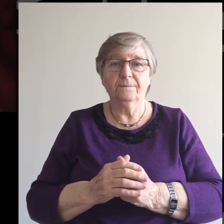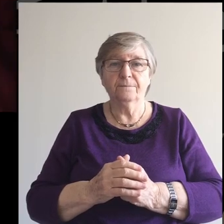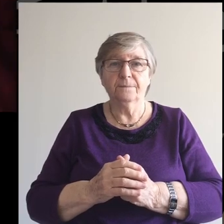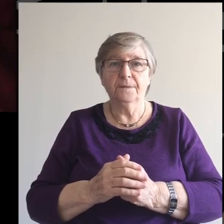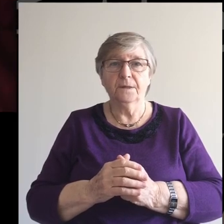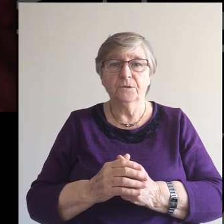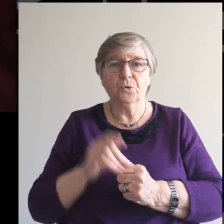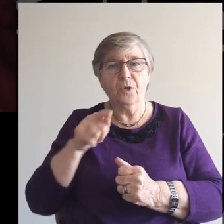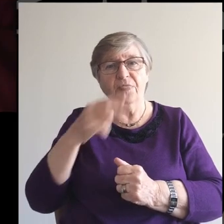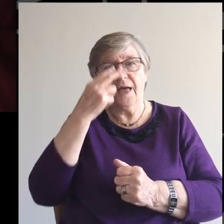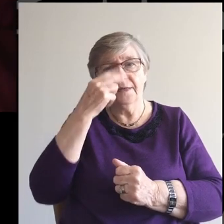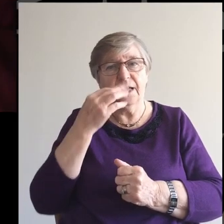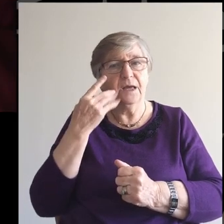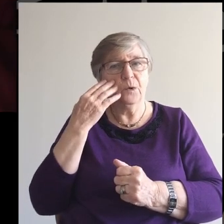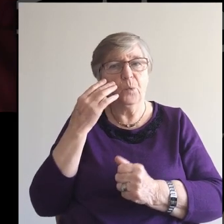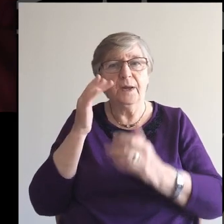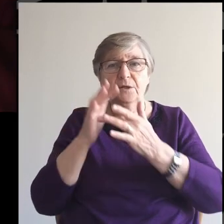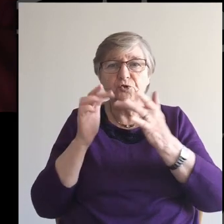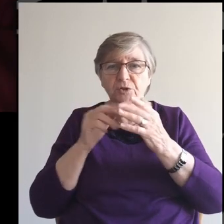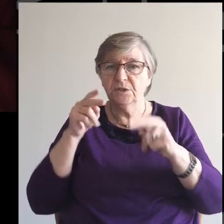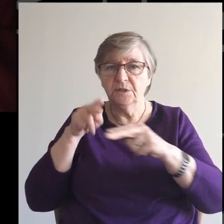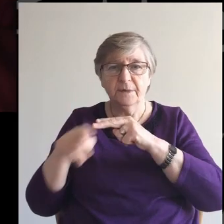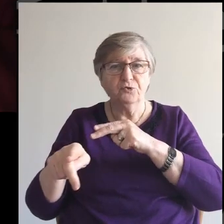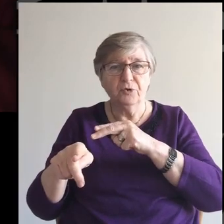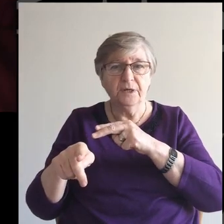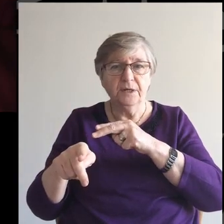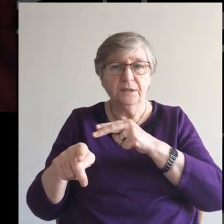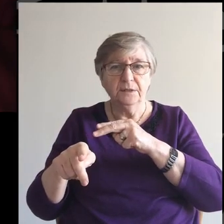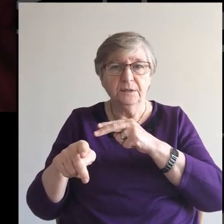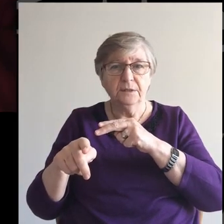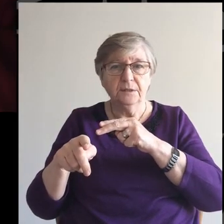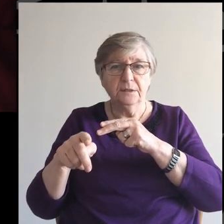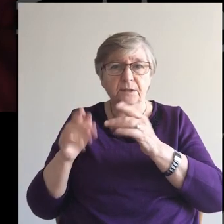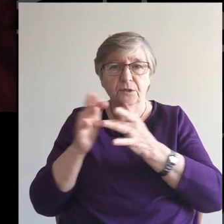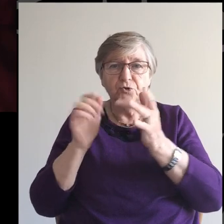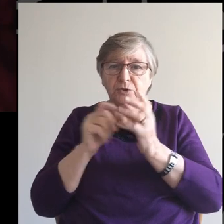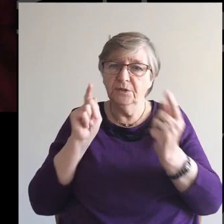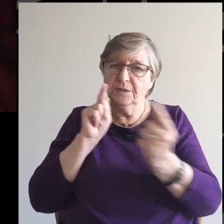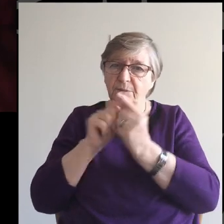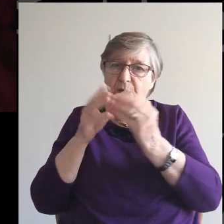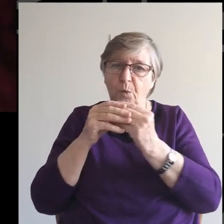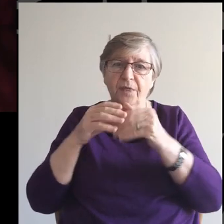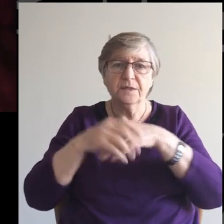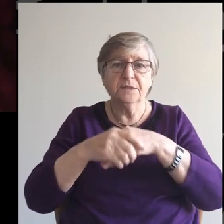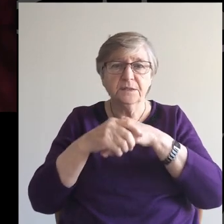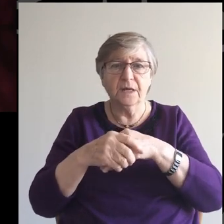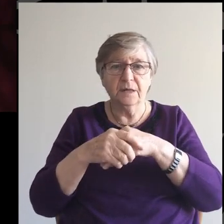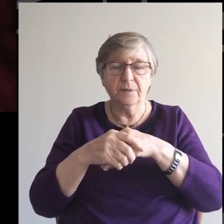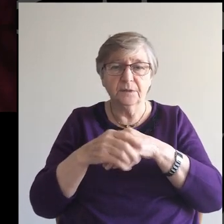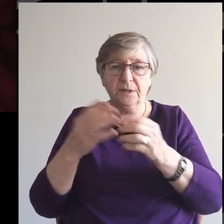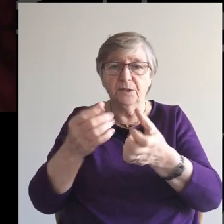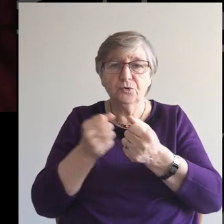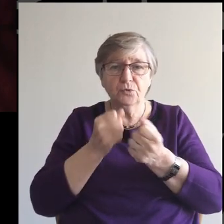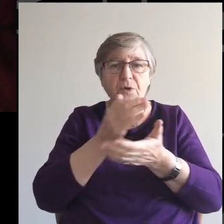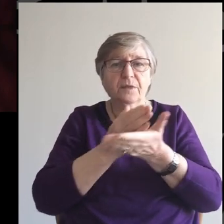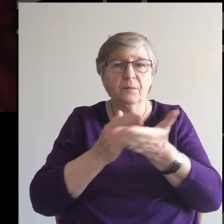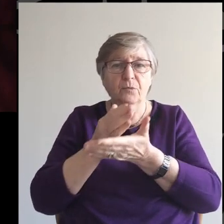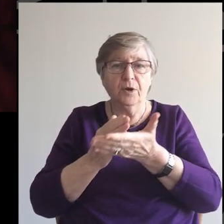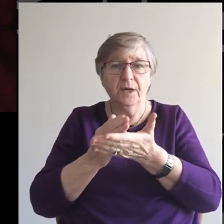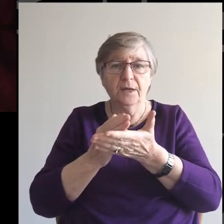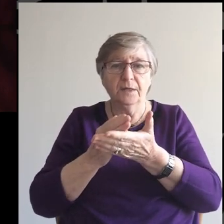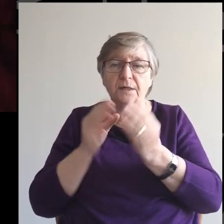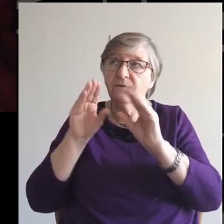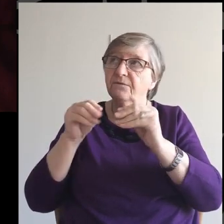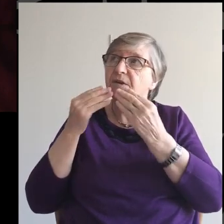And so on that night In which he was betrayed Gathered with his disciples Our Lord Jesus took bread And after he'd given